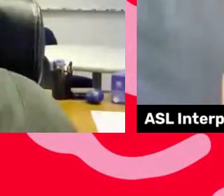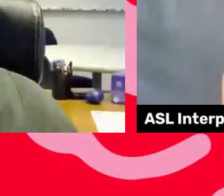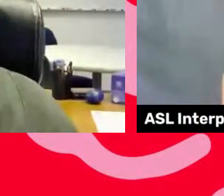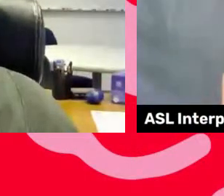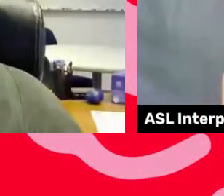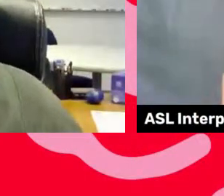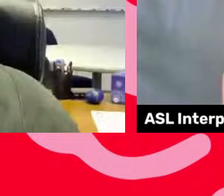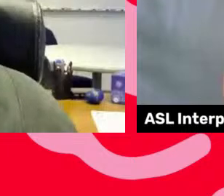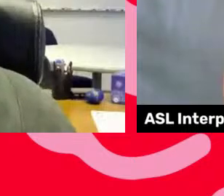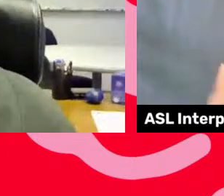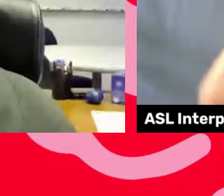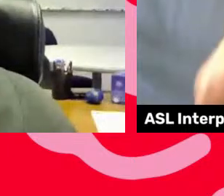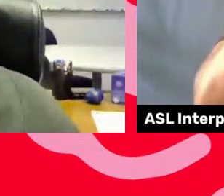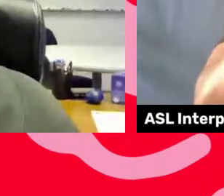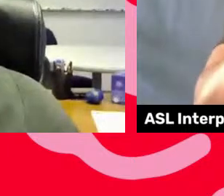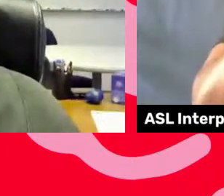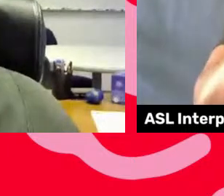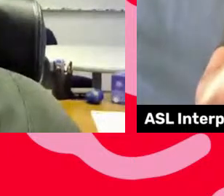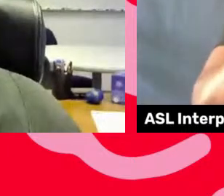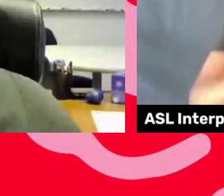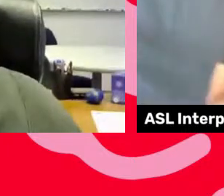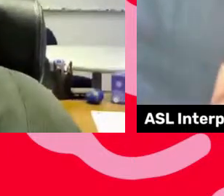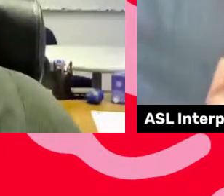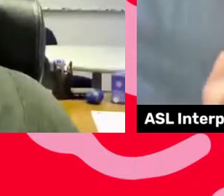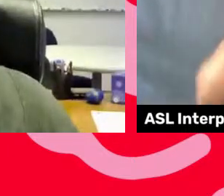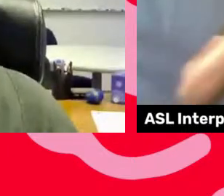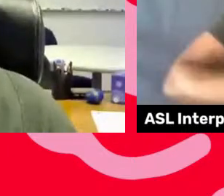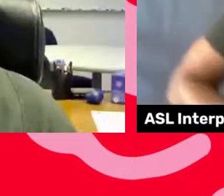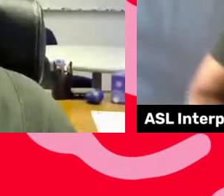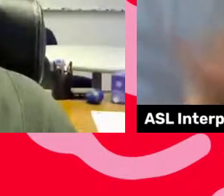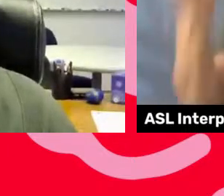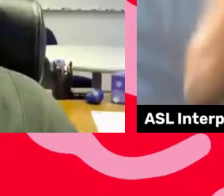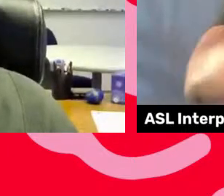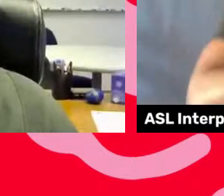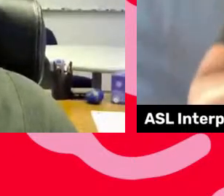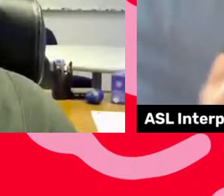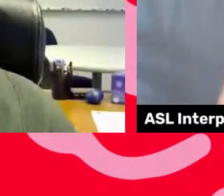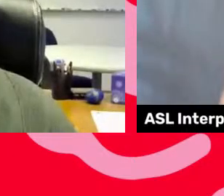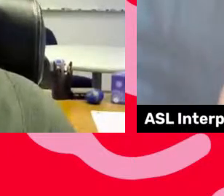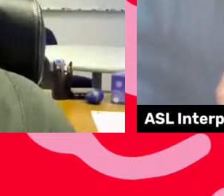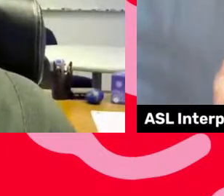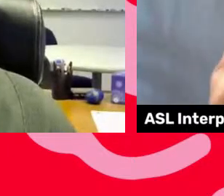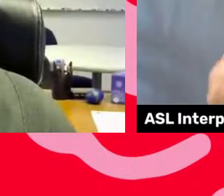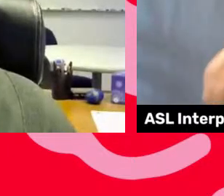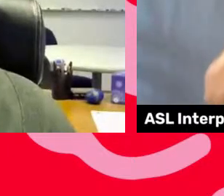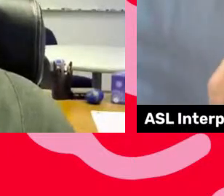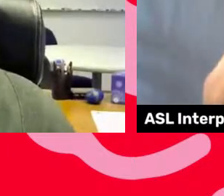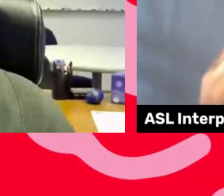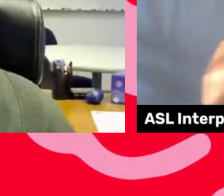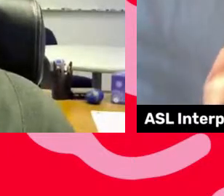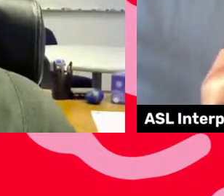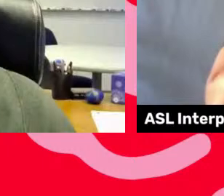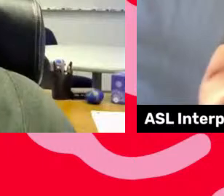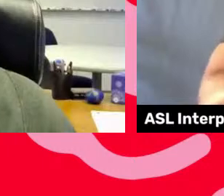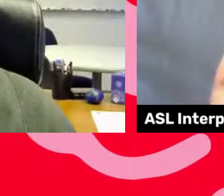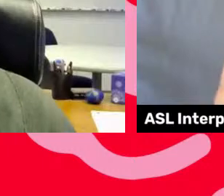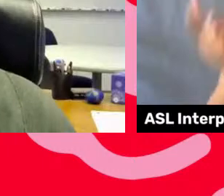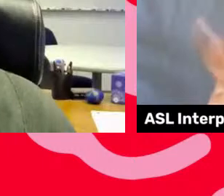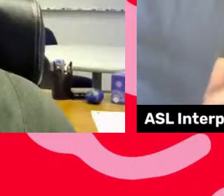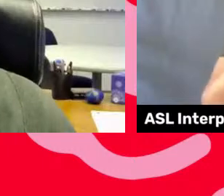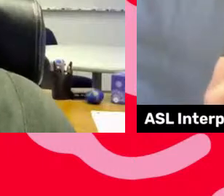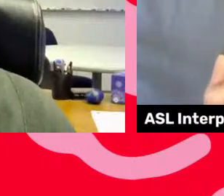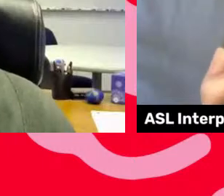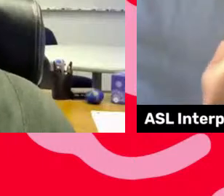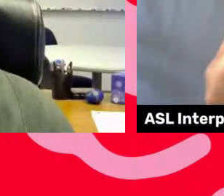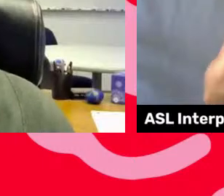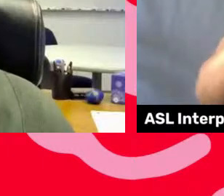Good evening and welcome to day six of the 2021 Milwaukee Film Festival presented